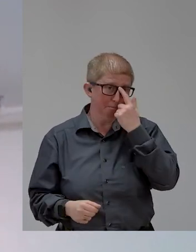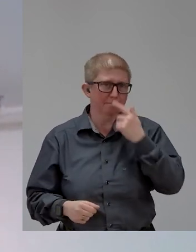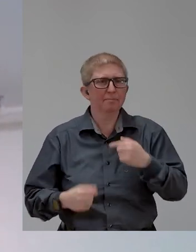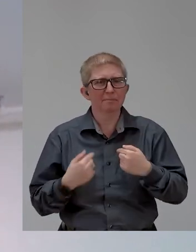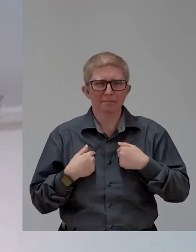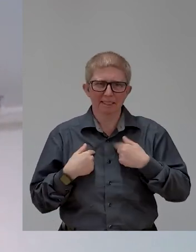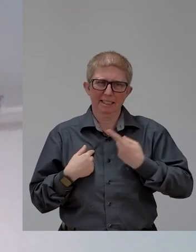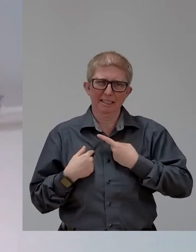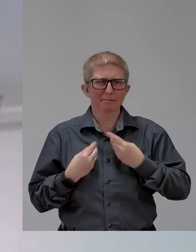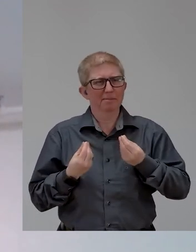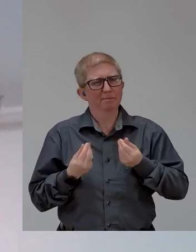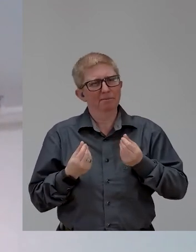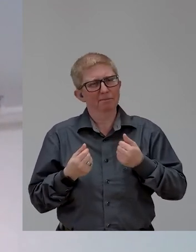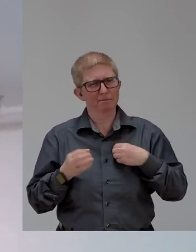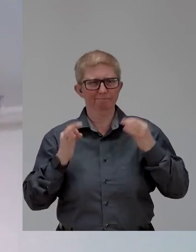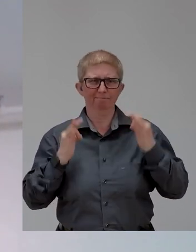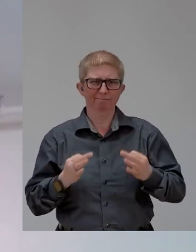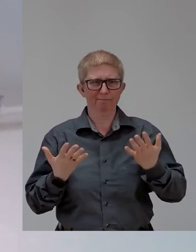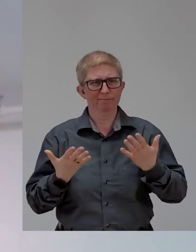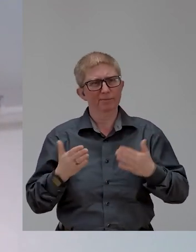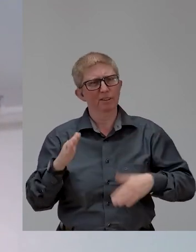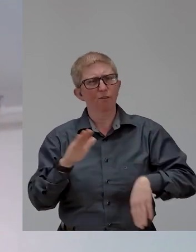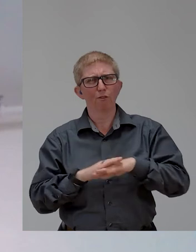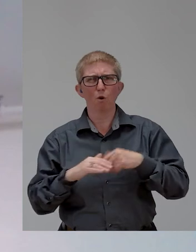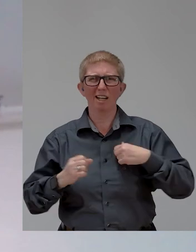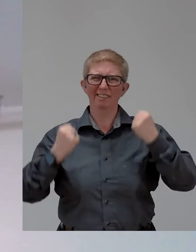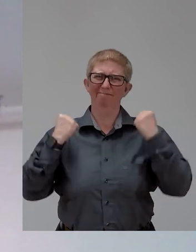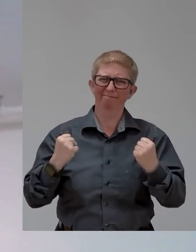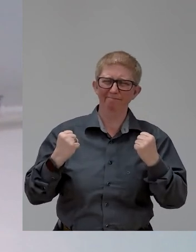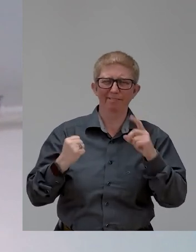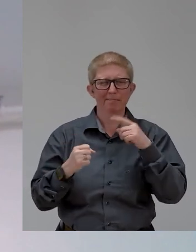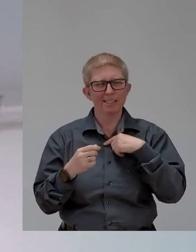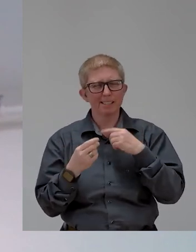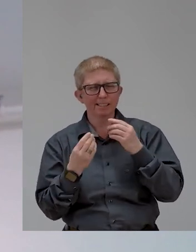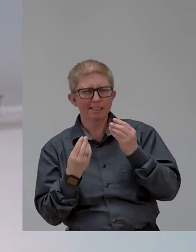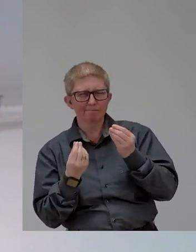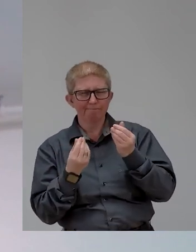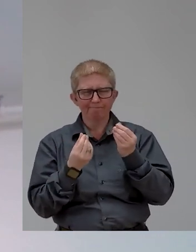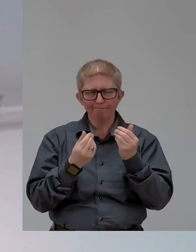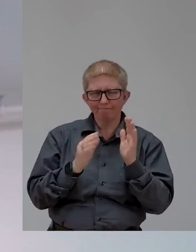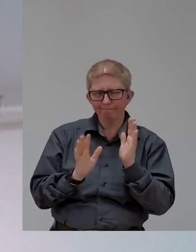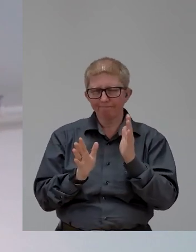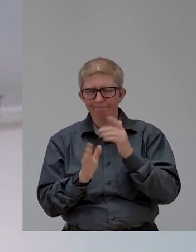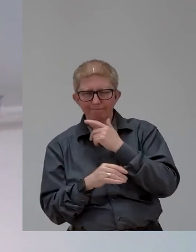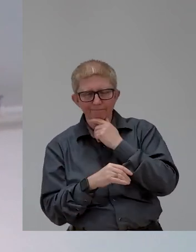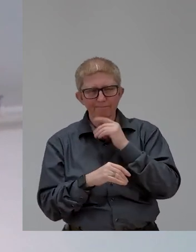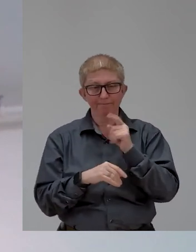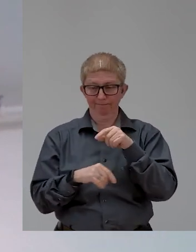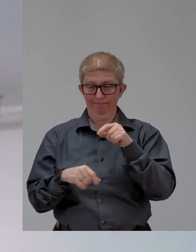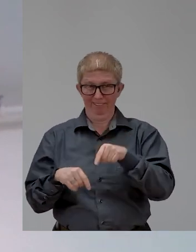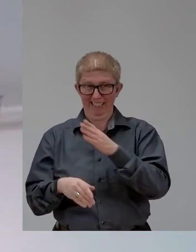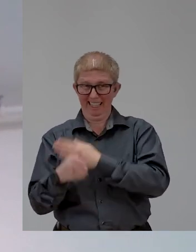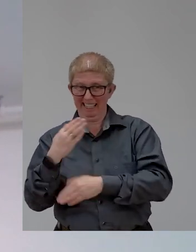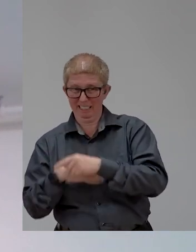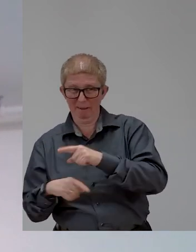concerns, and I also have lots of frustrations when it comes to disability and employment, a subject that I've been studying for well over